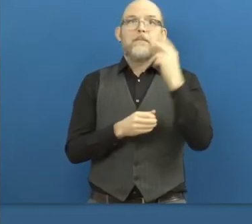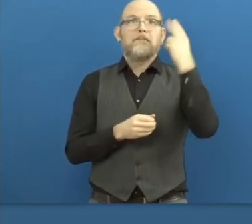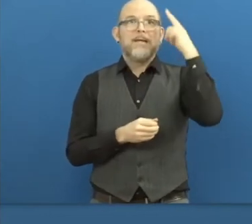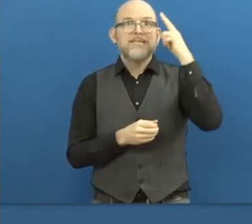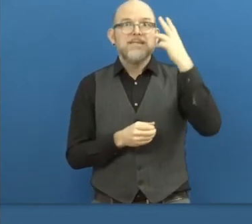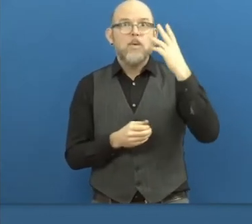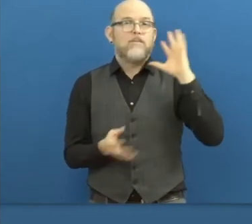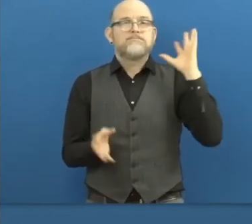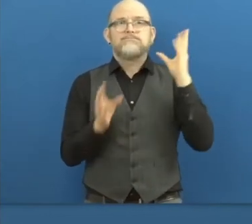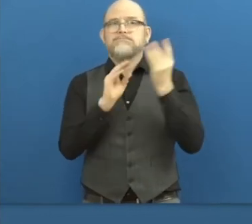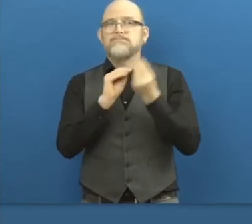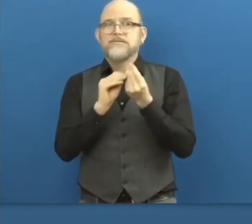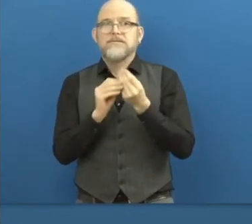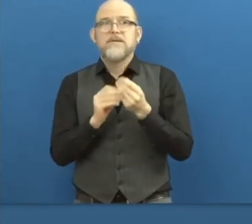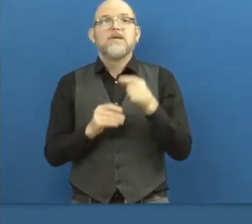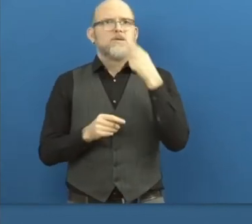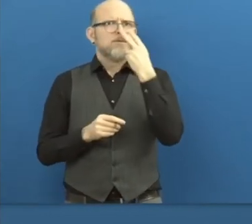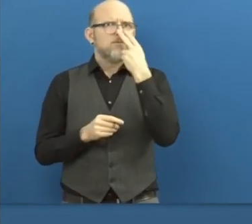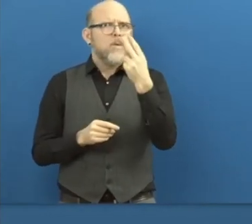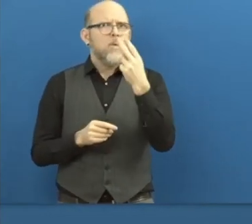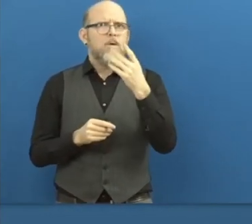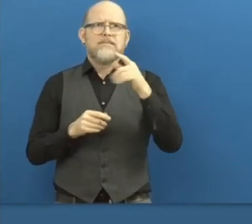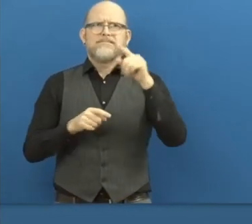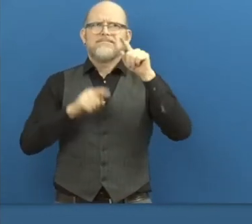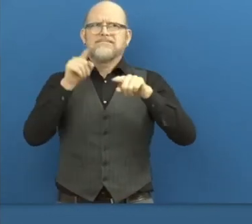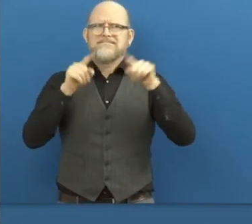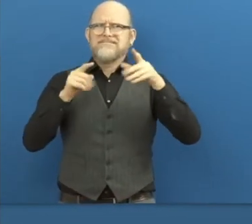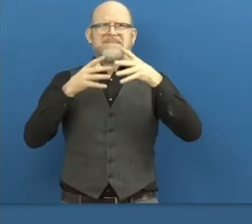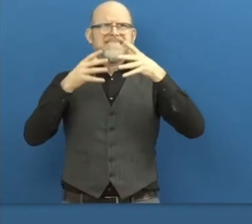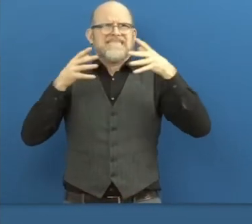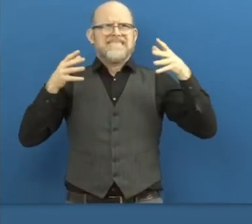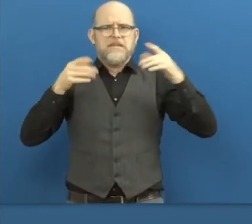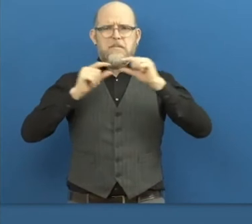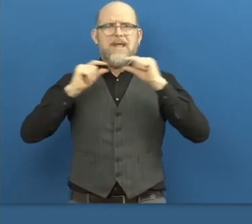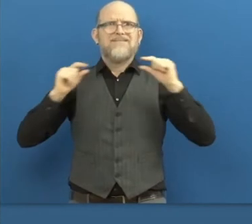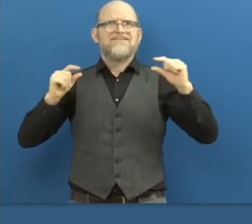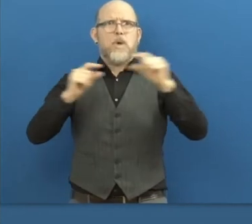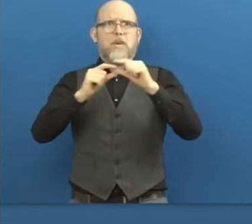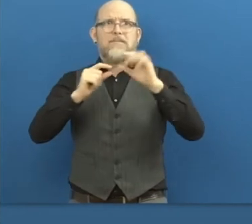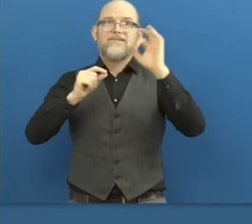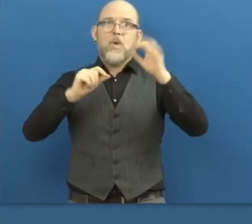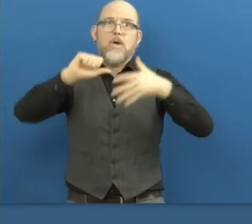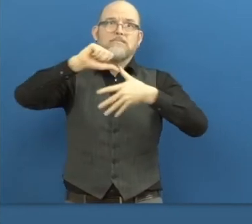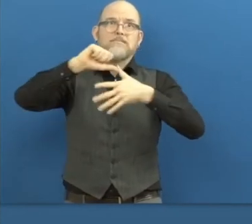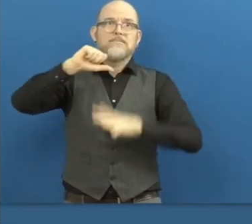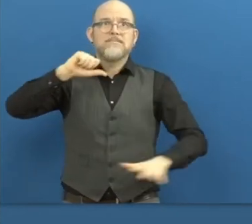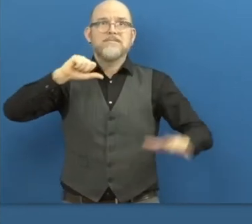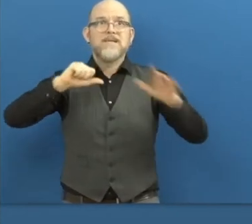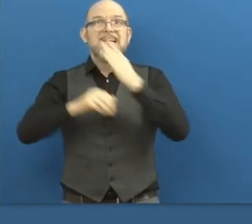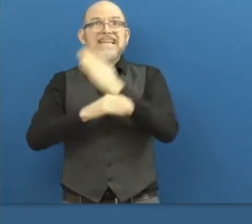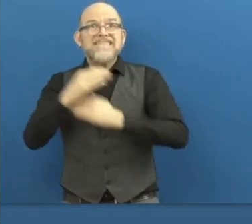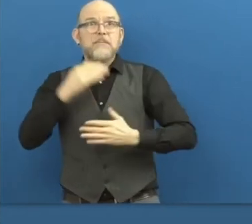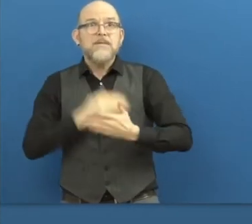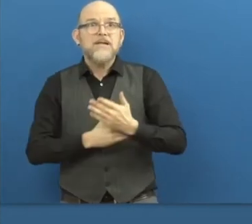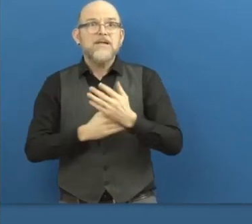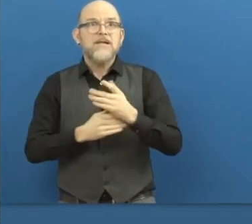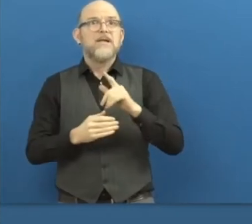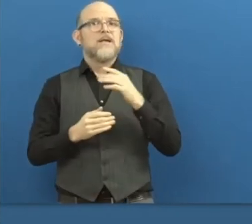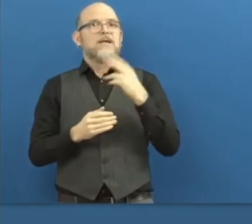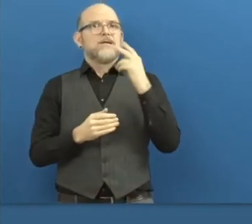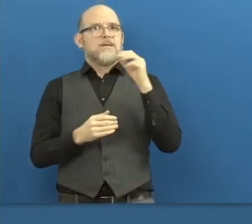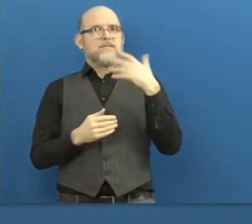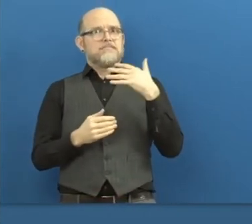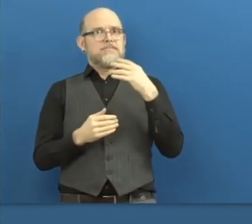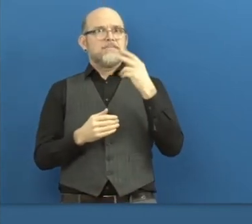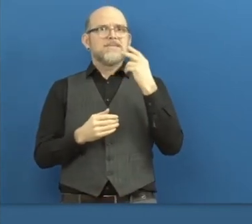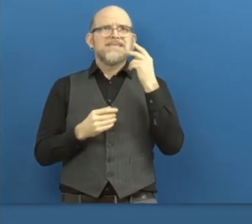database of people with disabilities looking for a show. Nowadays, we are having 200,000 people with disabilities registered. And we are